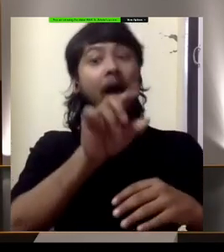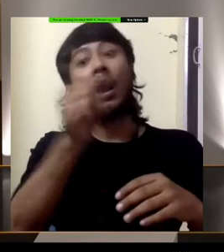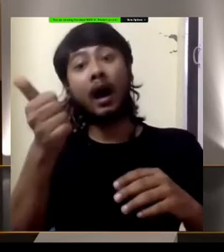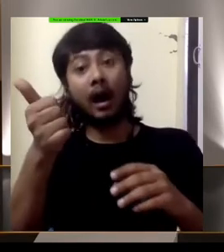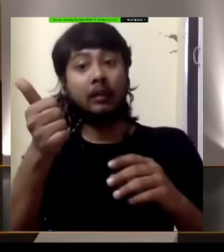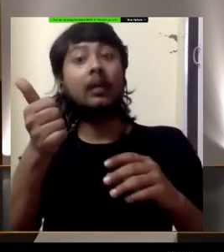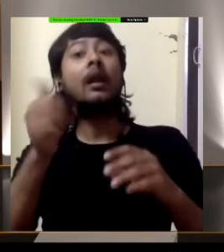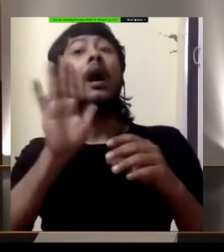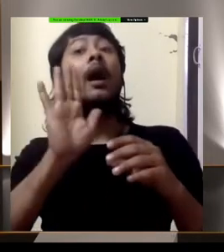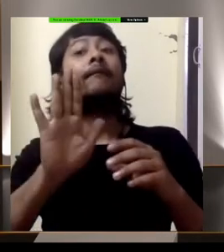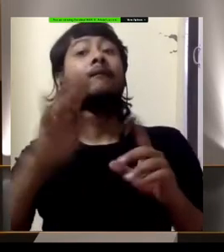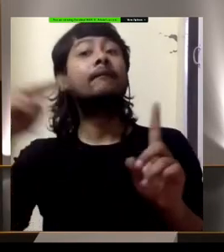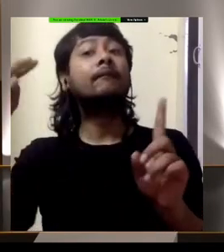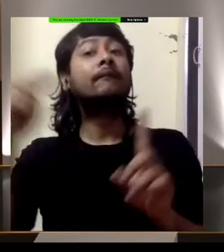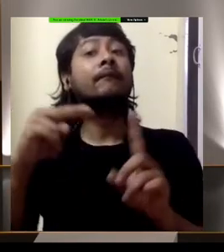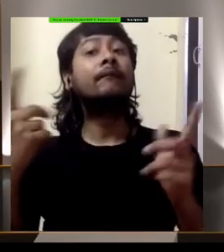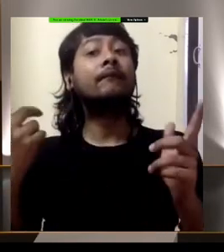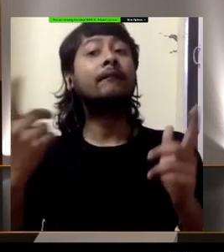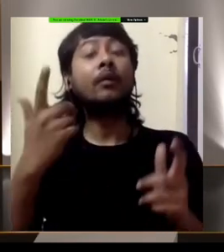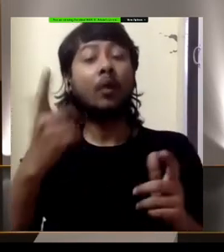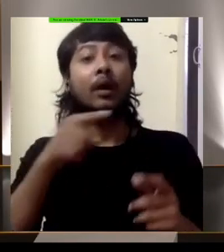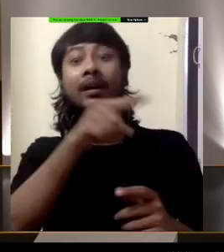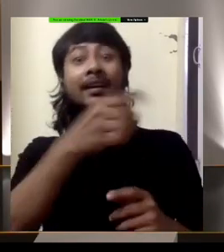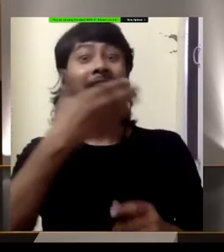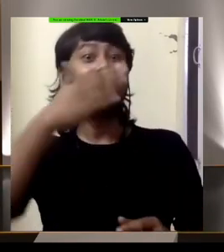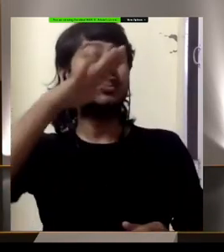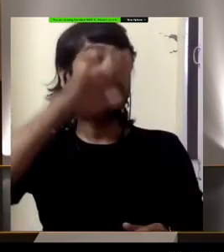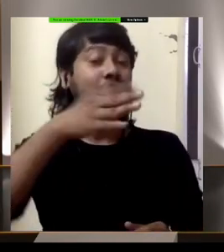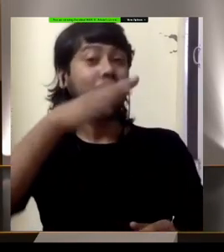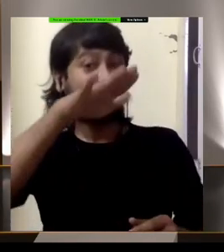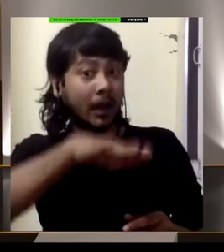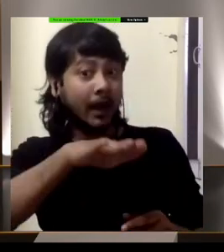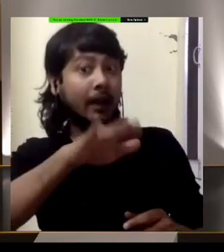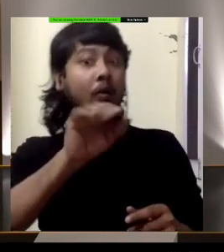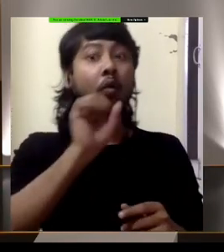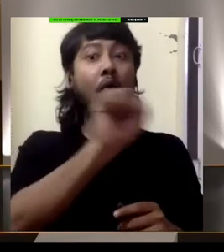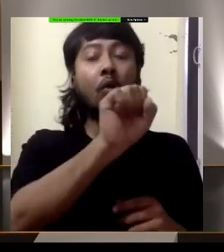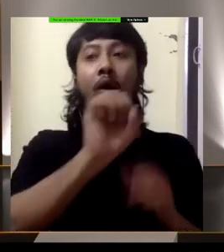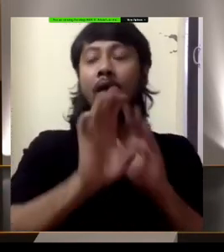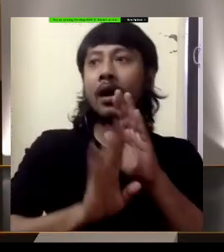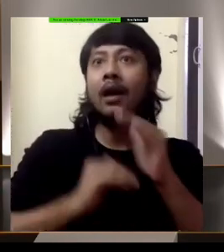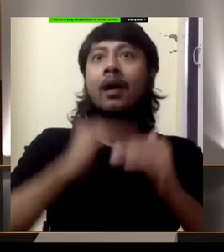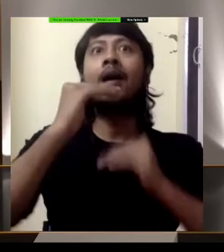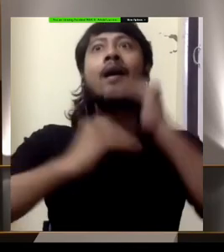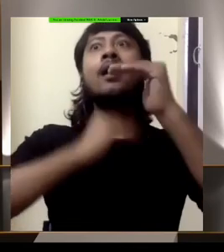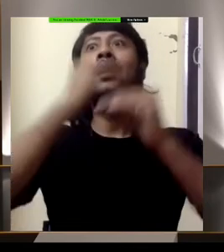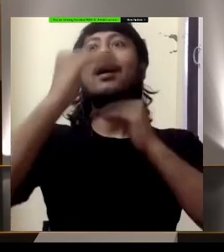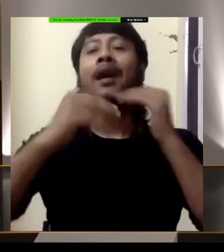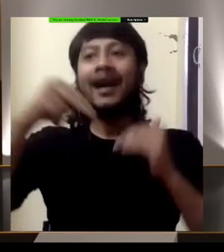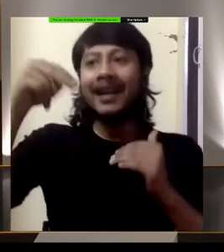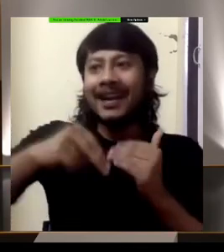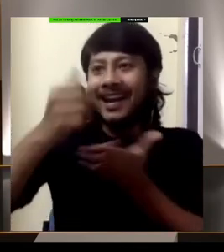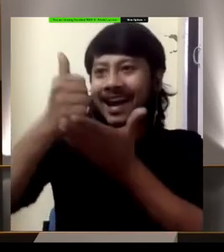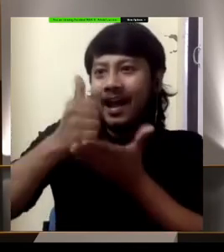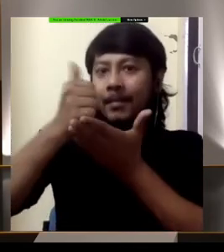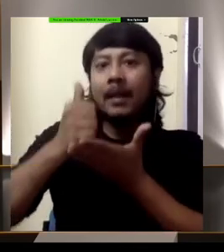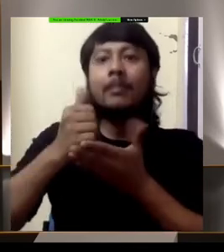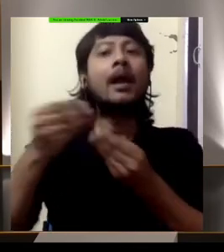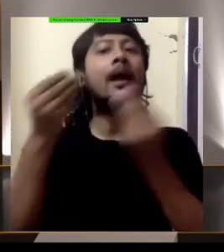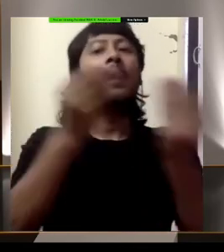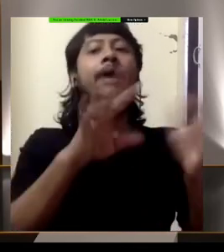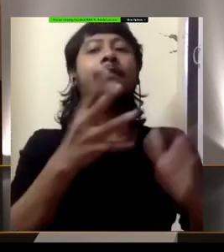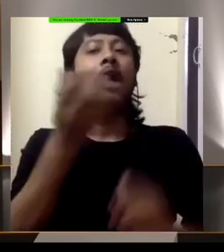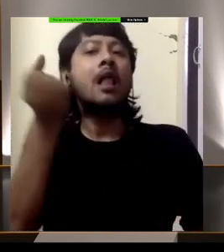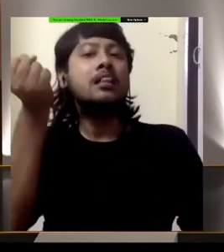developmental needs. And to close this triangle is the whole issue